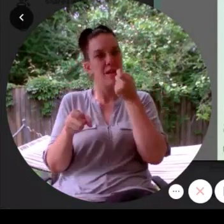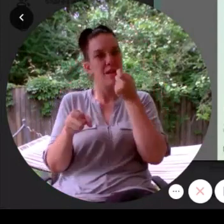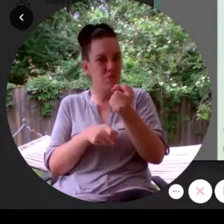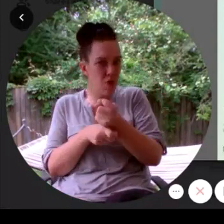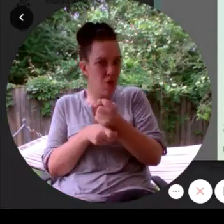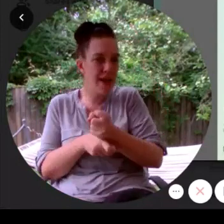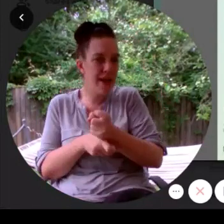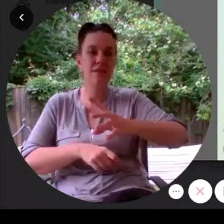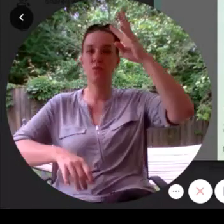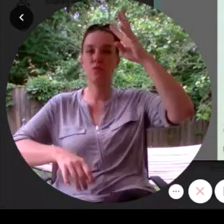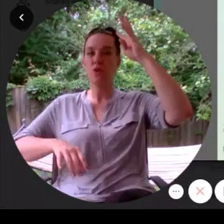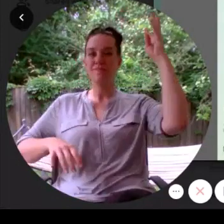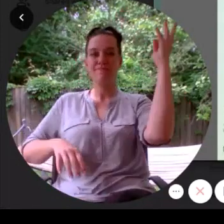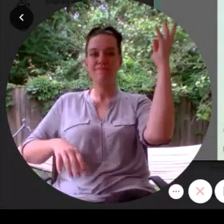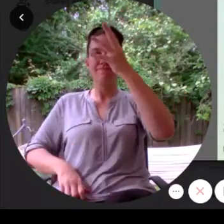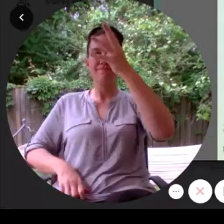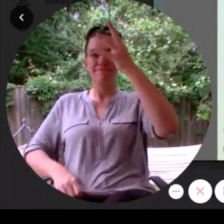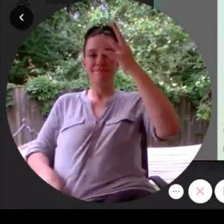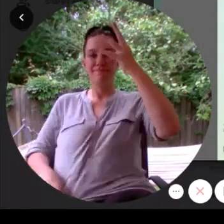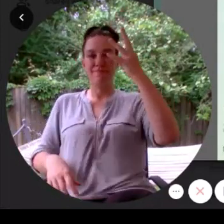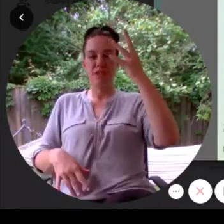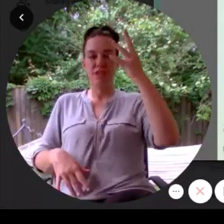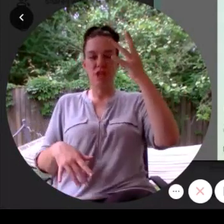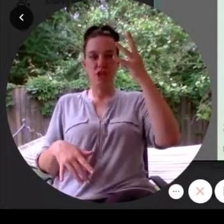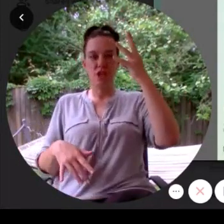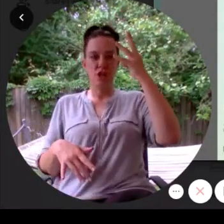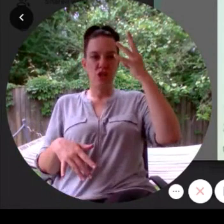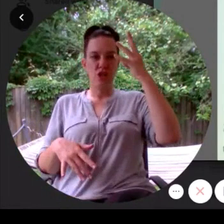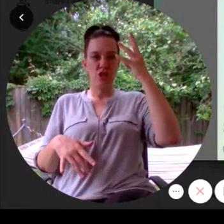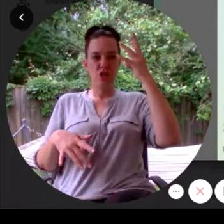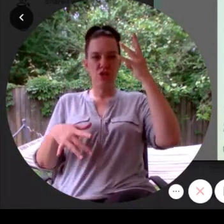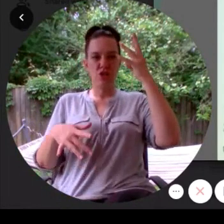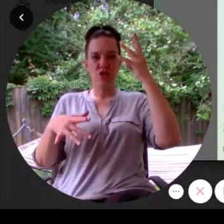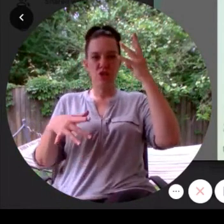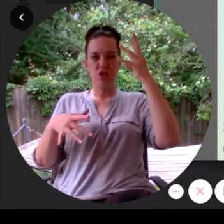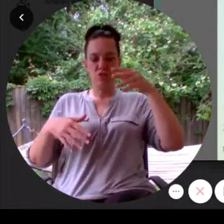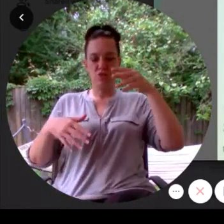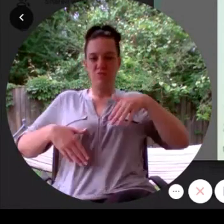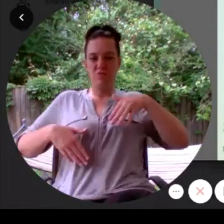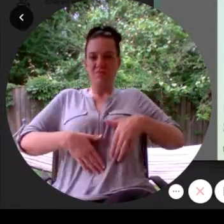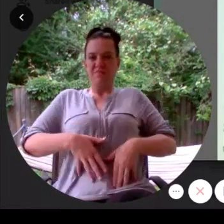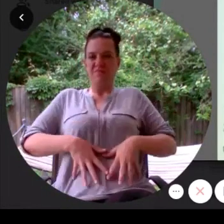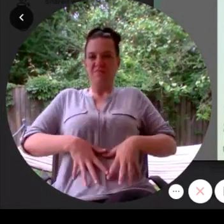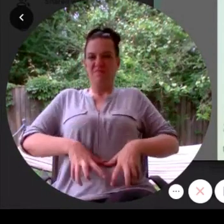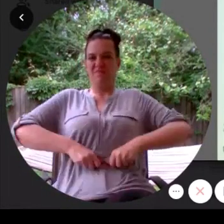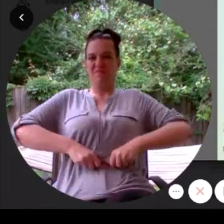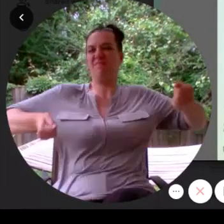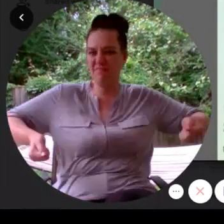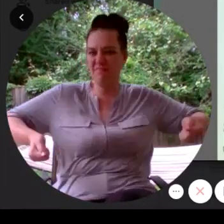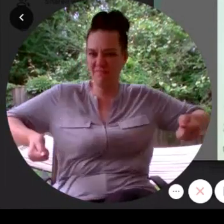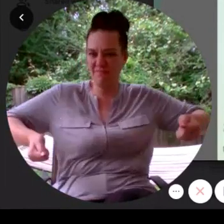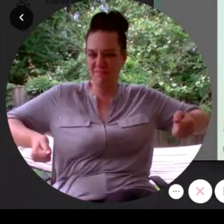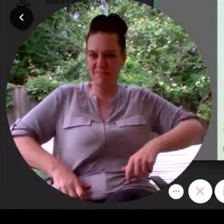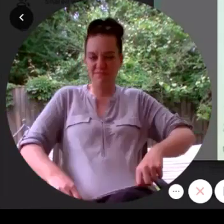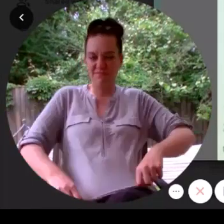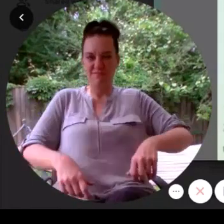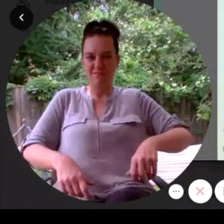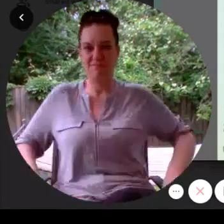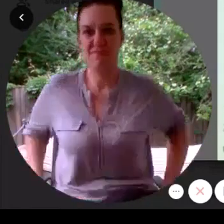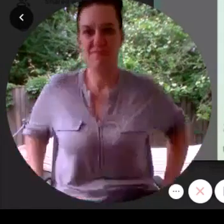to unstuff stuffed shirts to pop